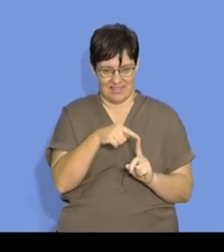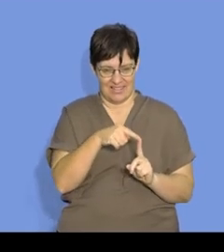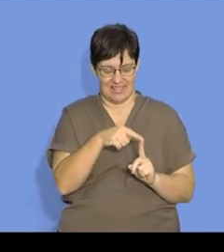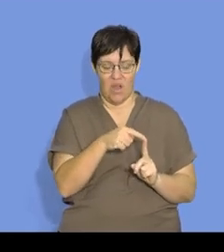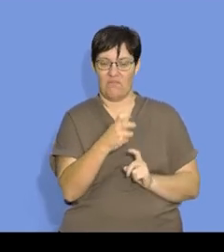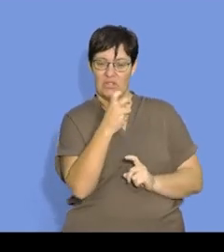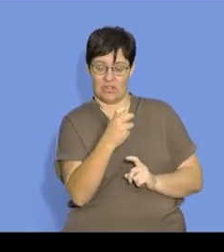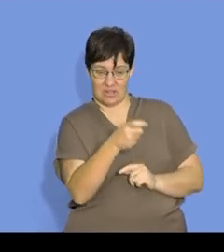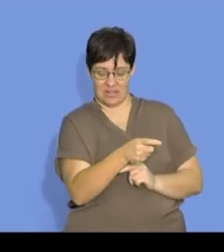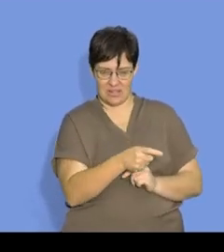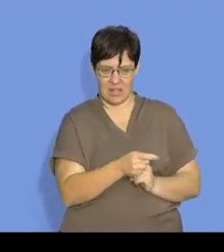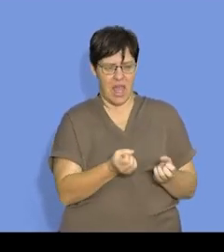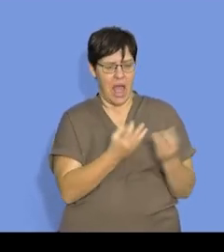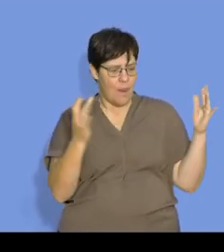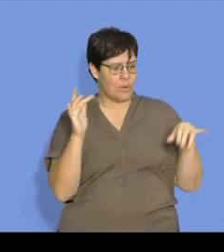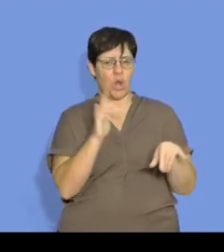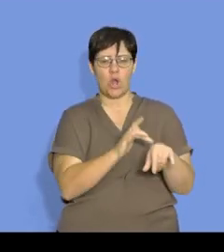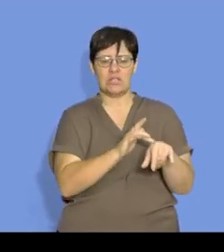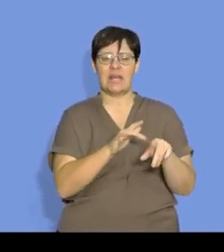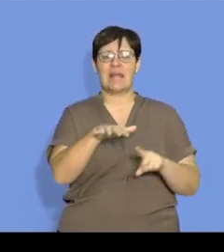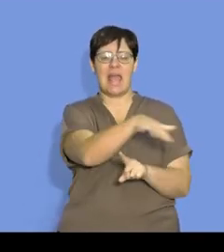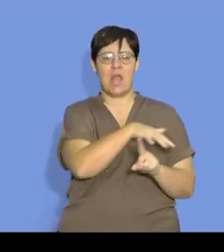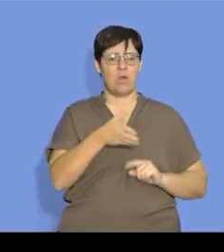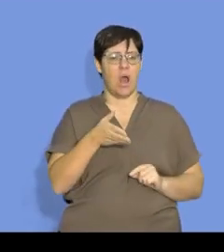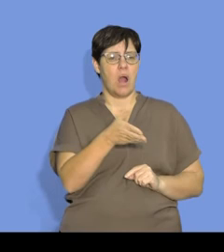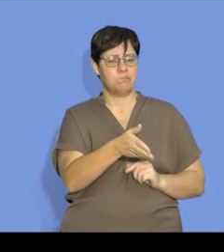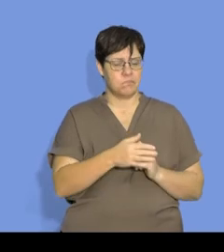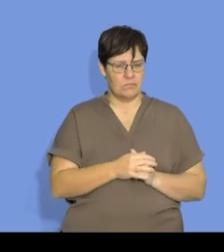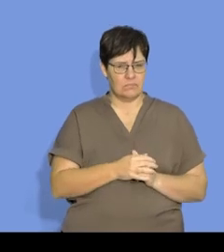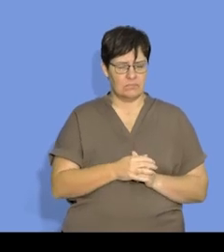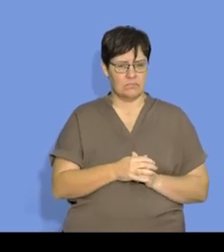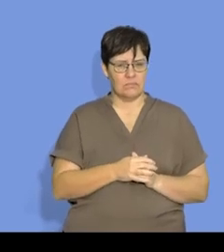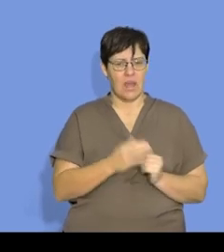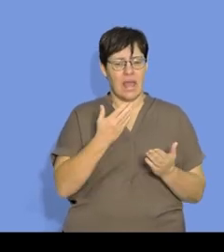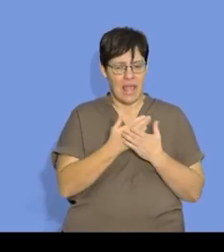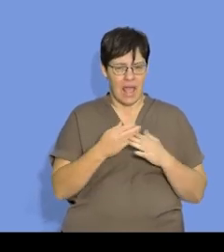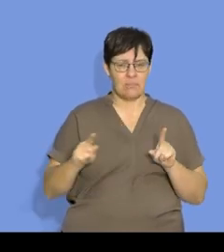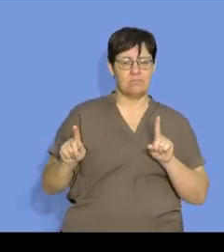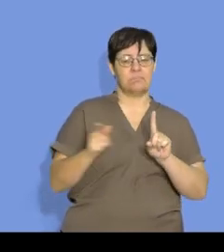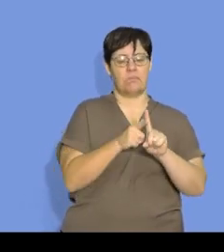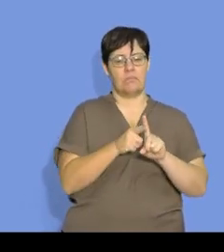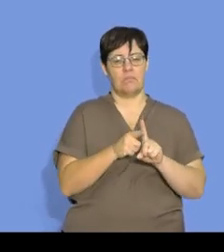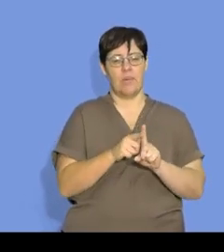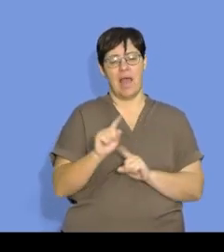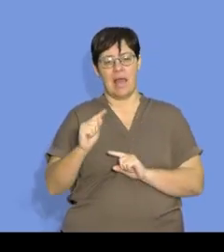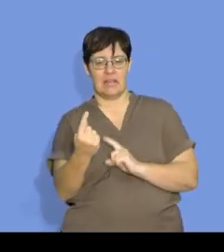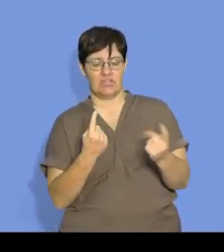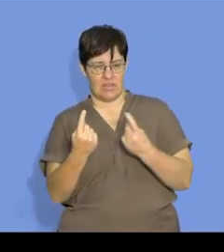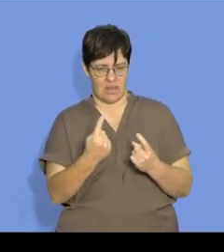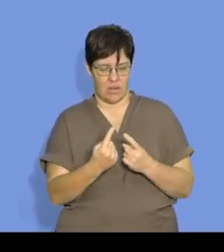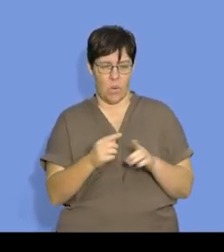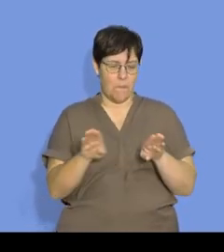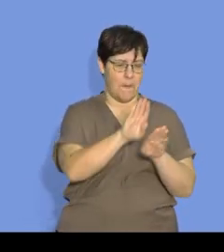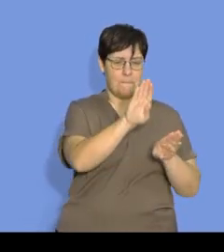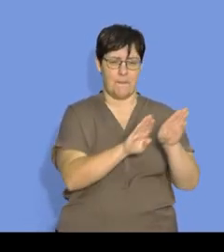solid, meaning how much contact area is in that solid that can collide or hit against each other